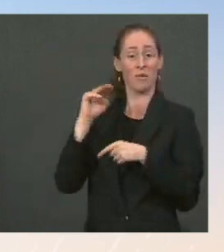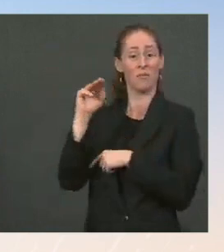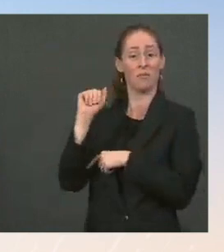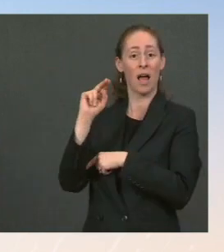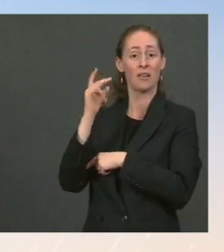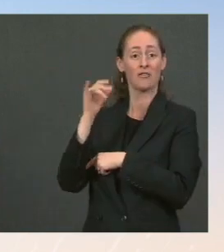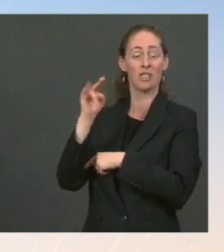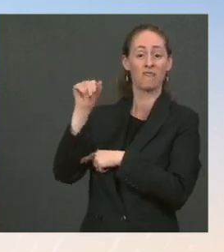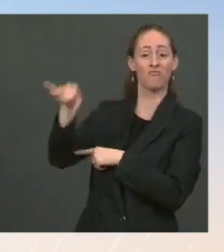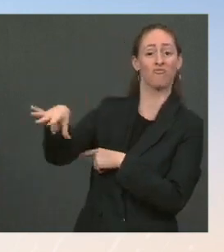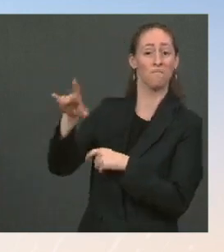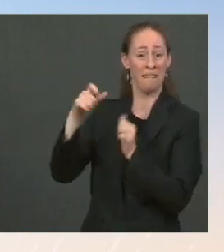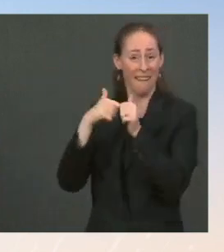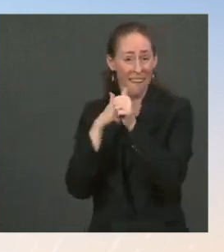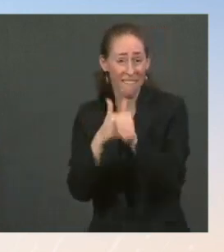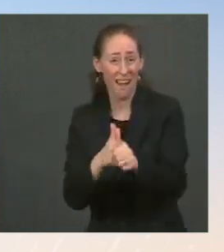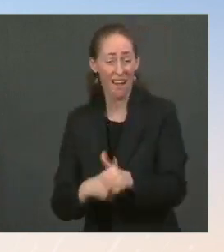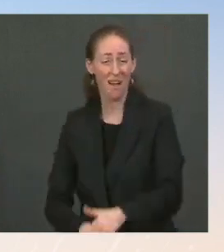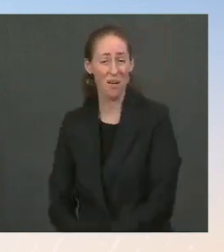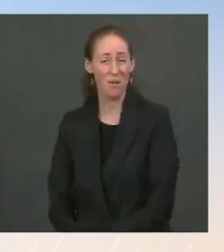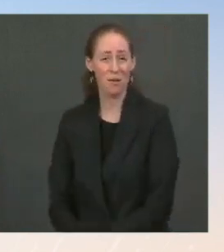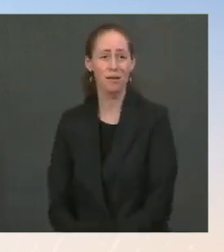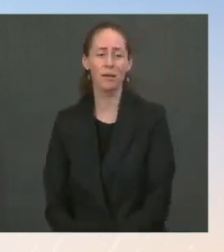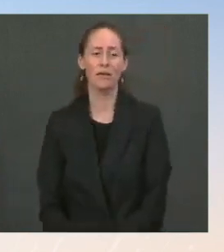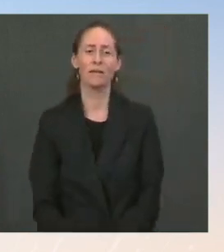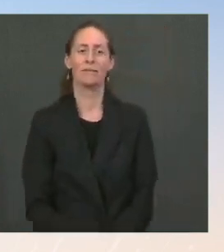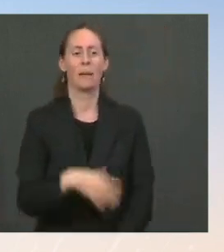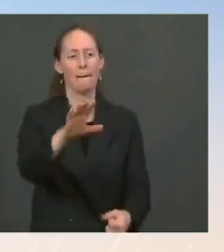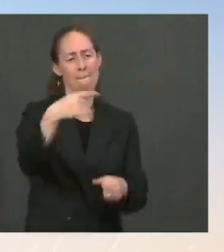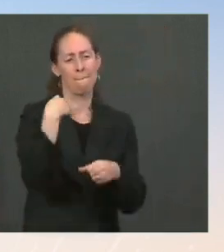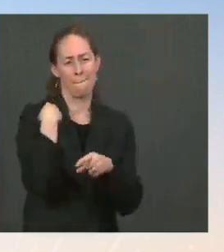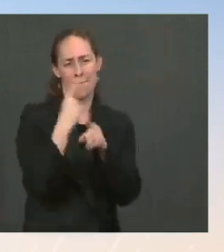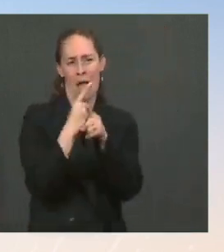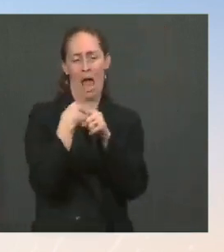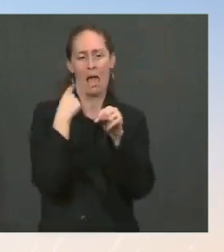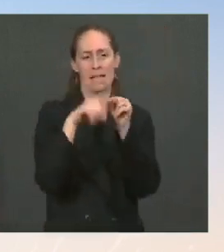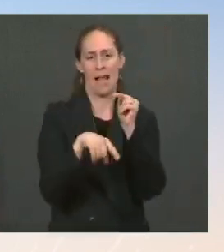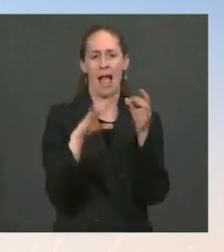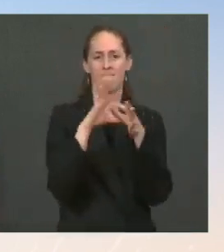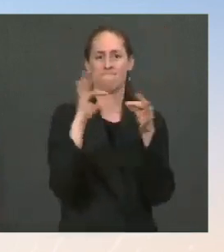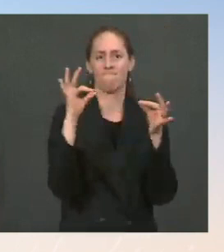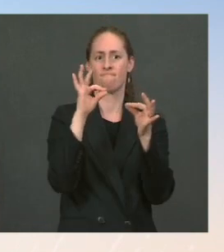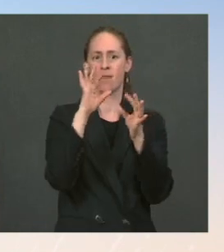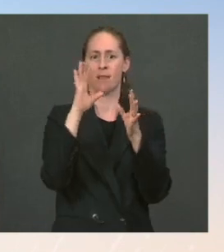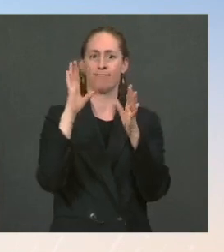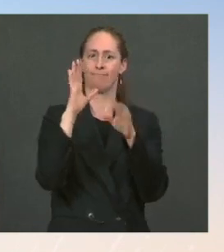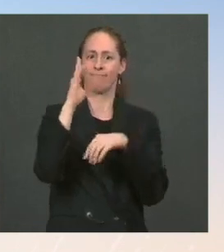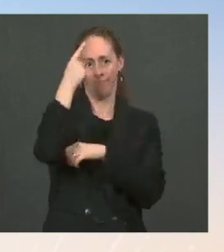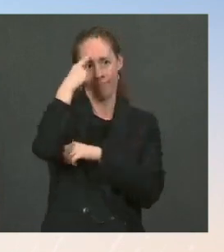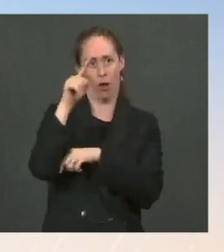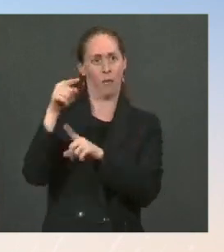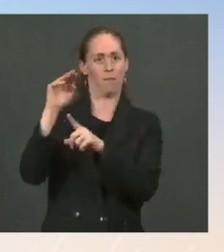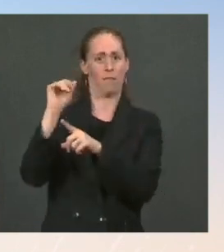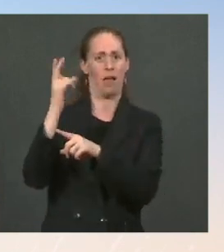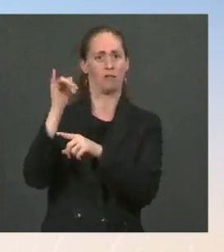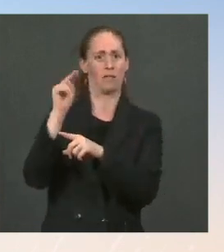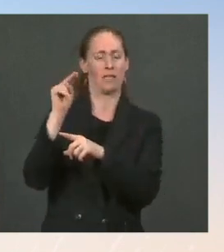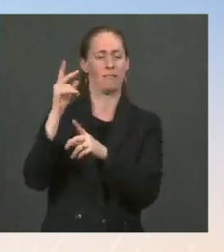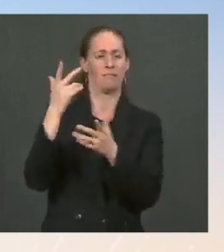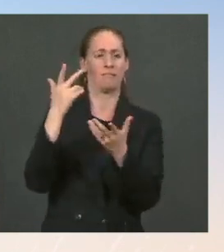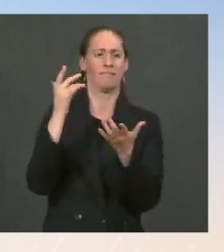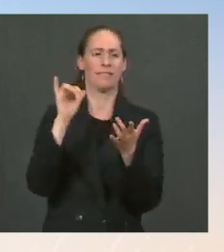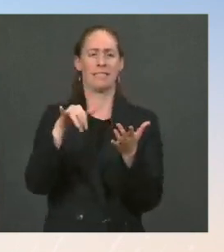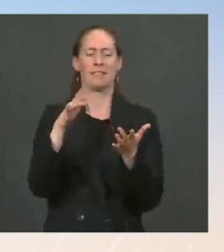Ms. Well, I'm not going to react directly to Senator Manchin's point of view because that's not particularly advantageous at this point in the